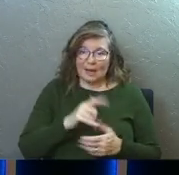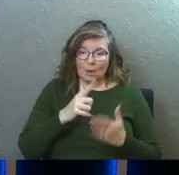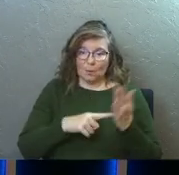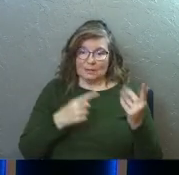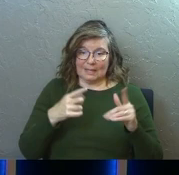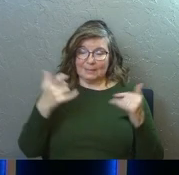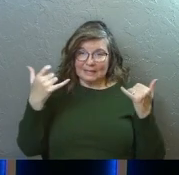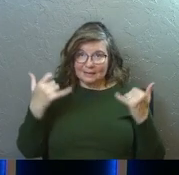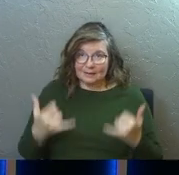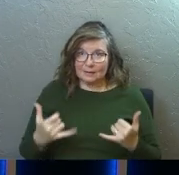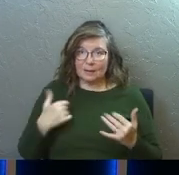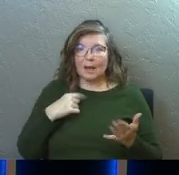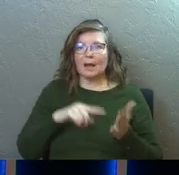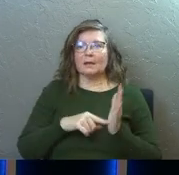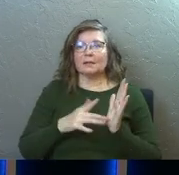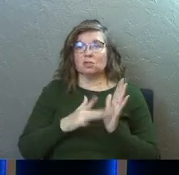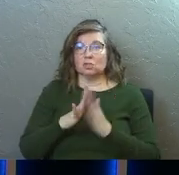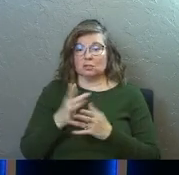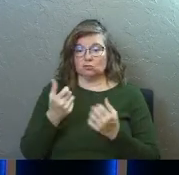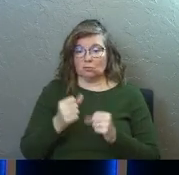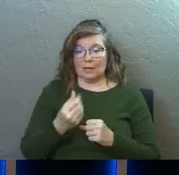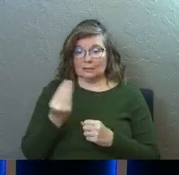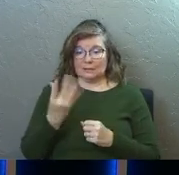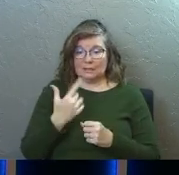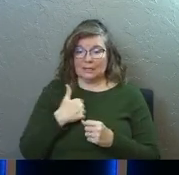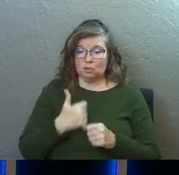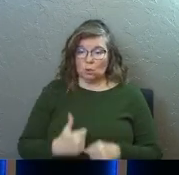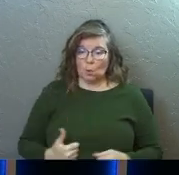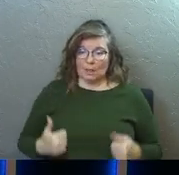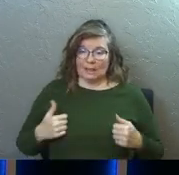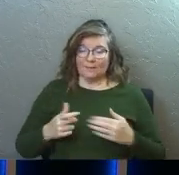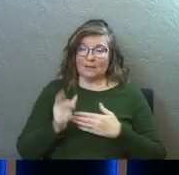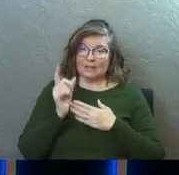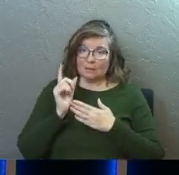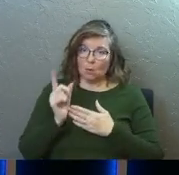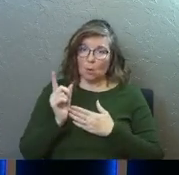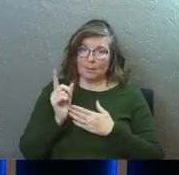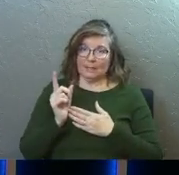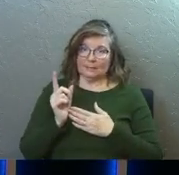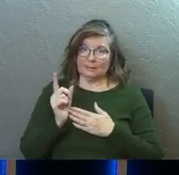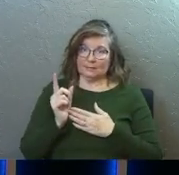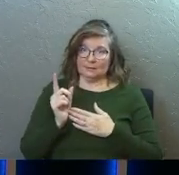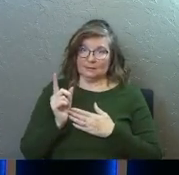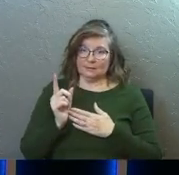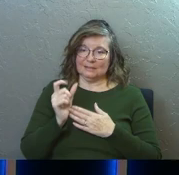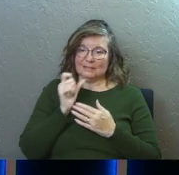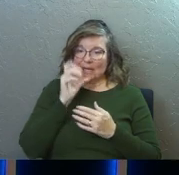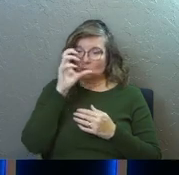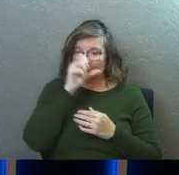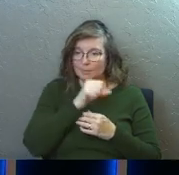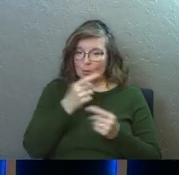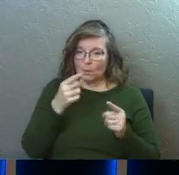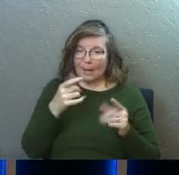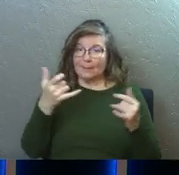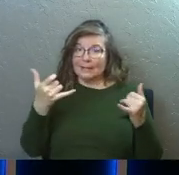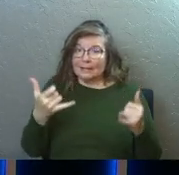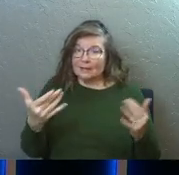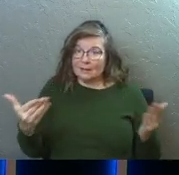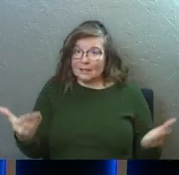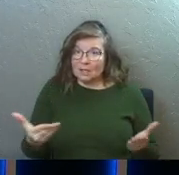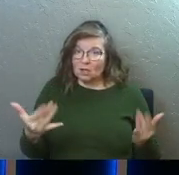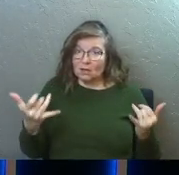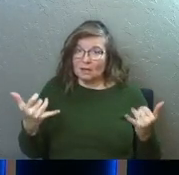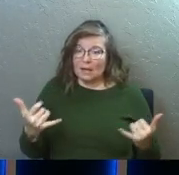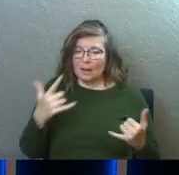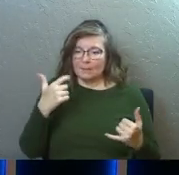on this. What I think Jesus is truly trying to get us to do is to live in this present moment, not to miss out on what's happening right here,